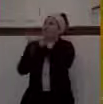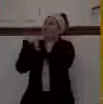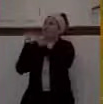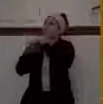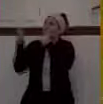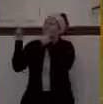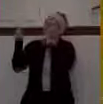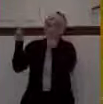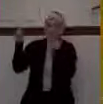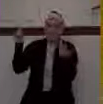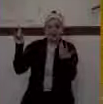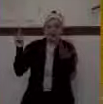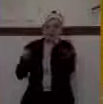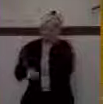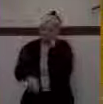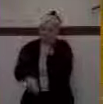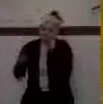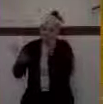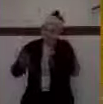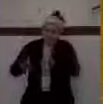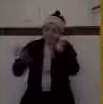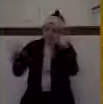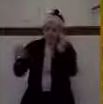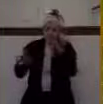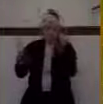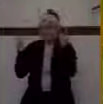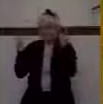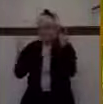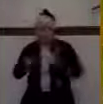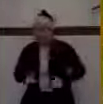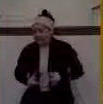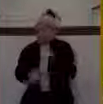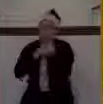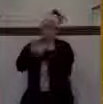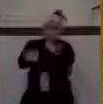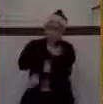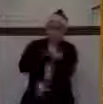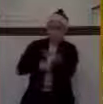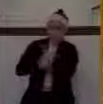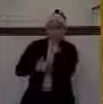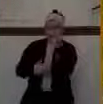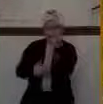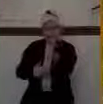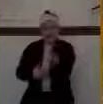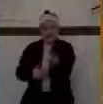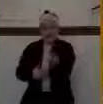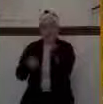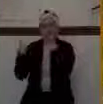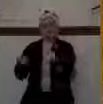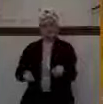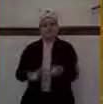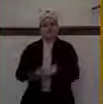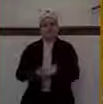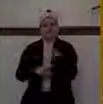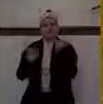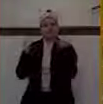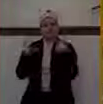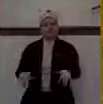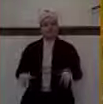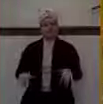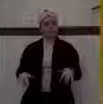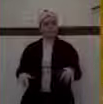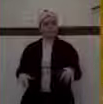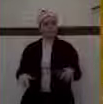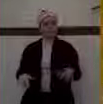and you're miserable, and you're poor, and you're blind, and you're naked. Now, it's no